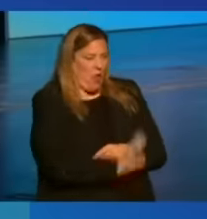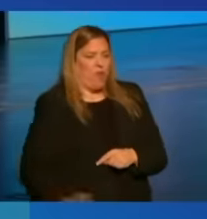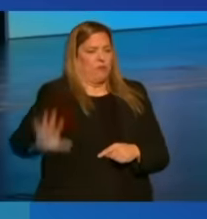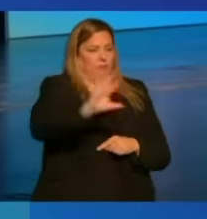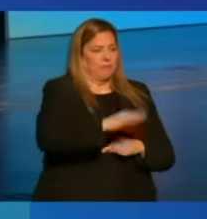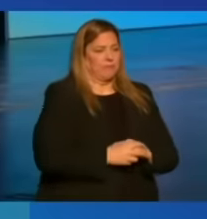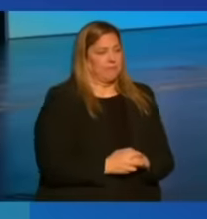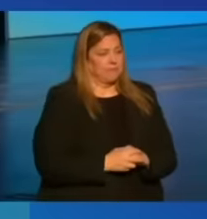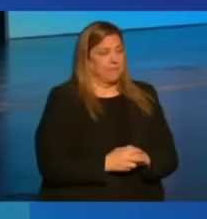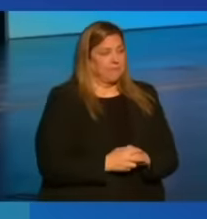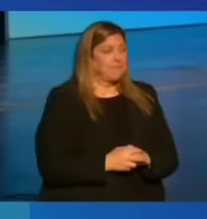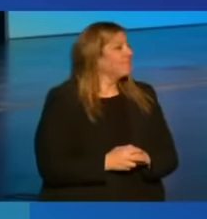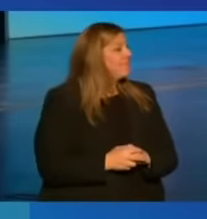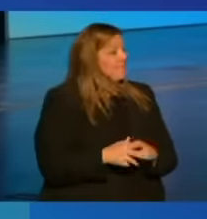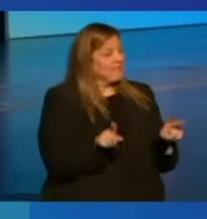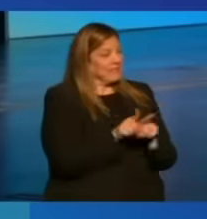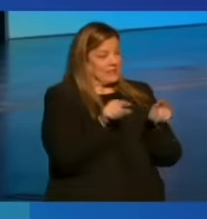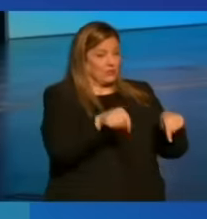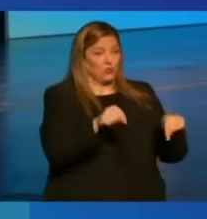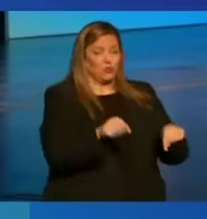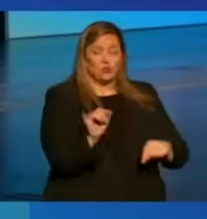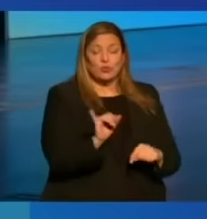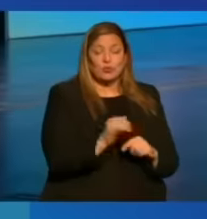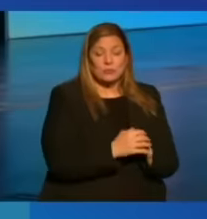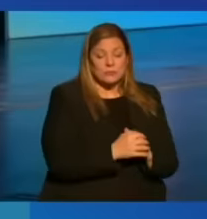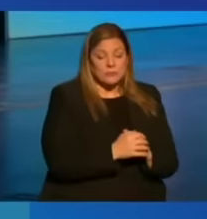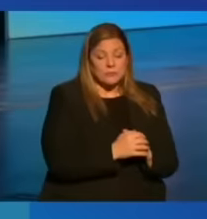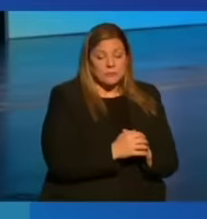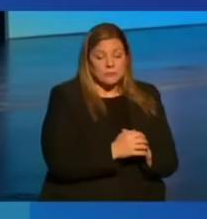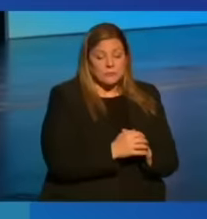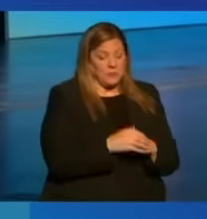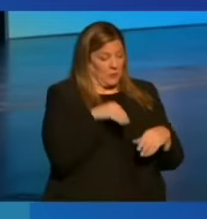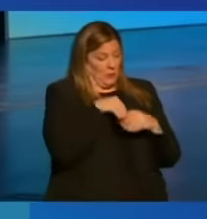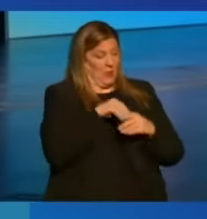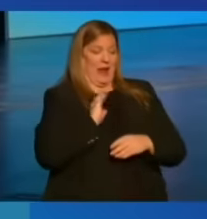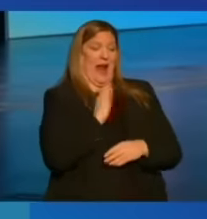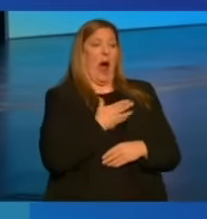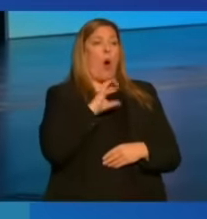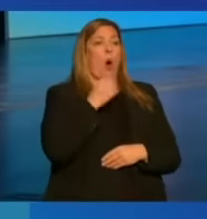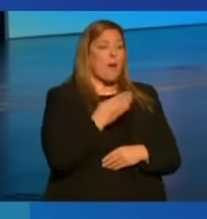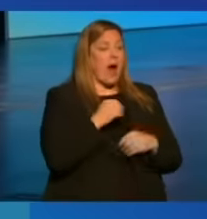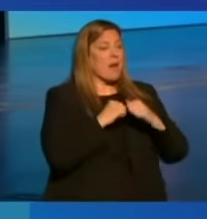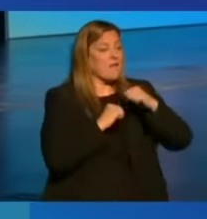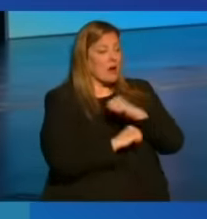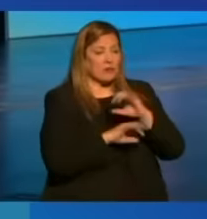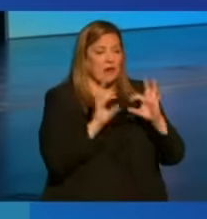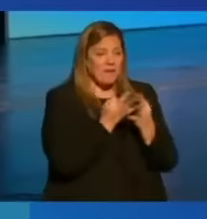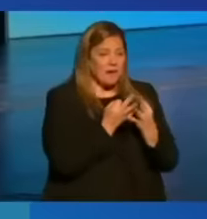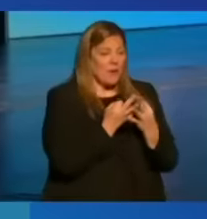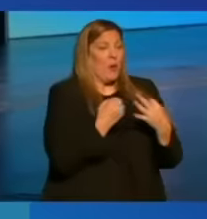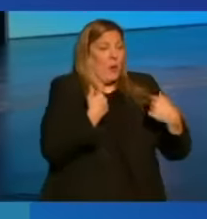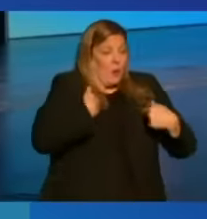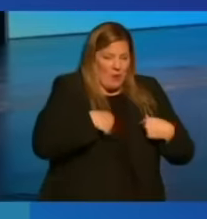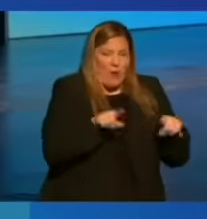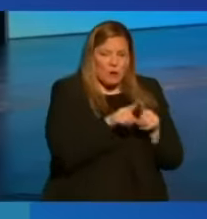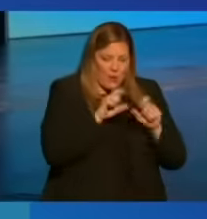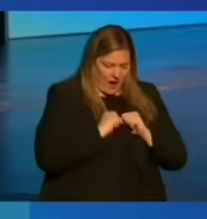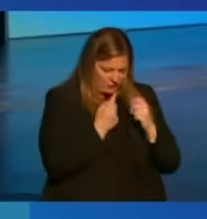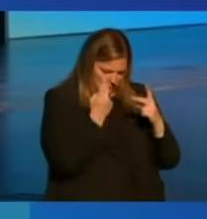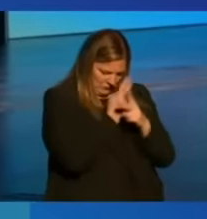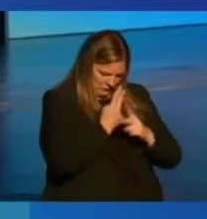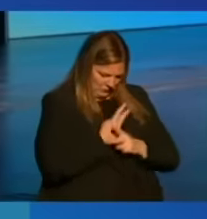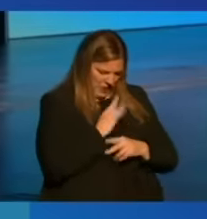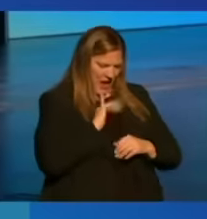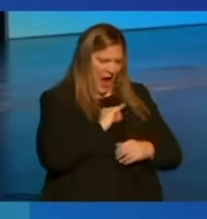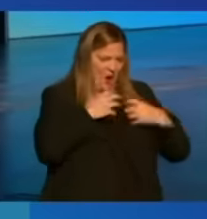And even here, within our Obama Foundation family, we've had to sort through our anguish,